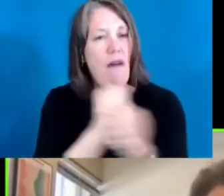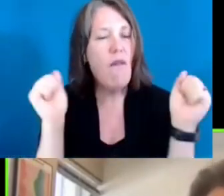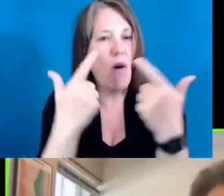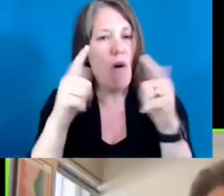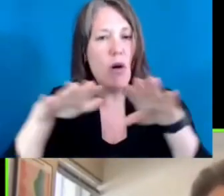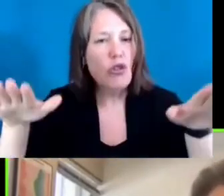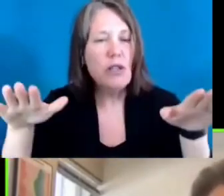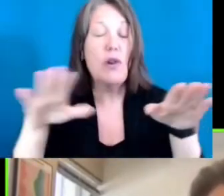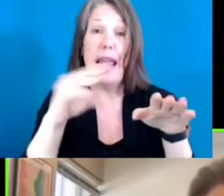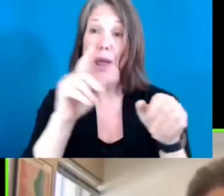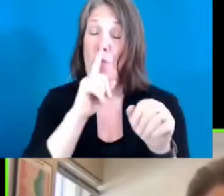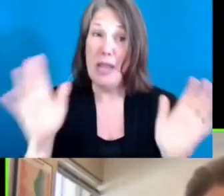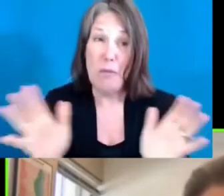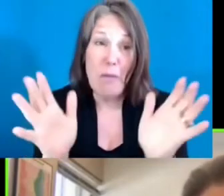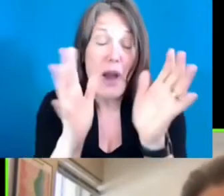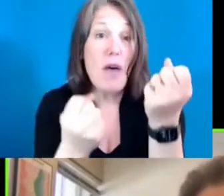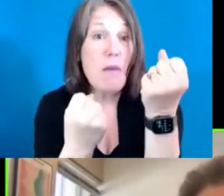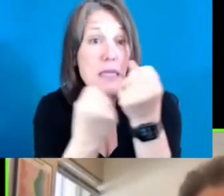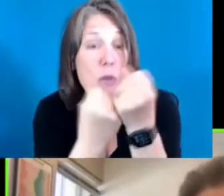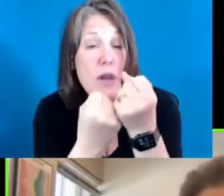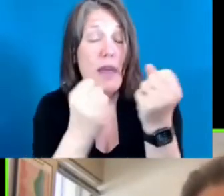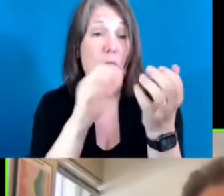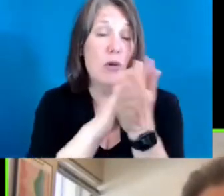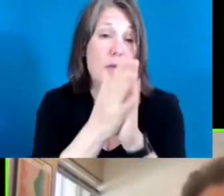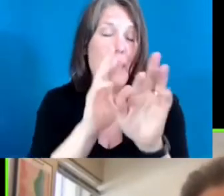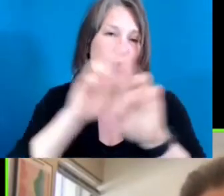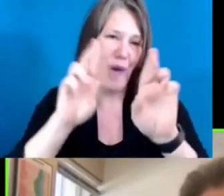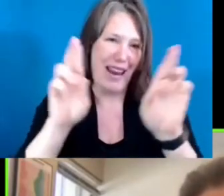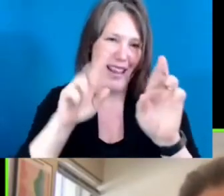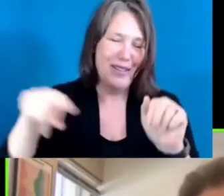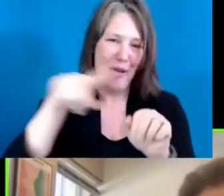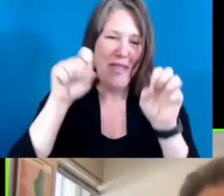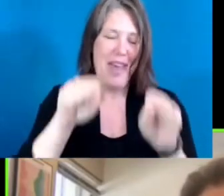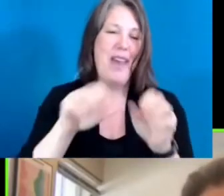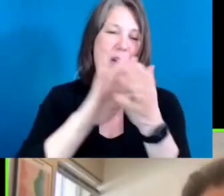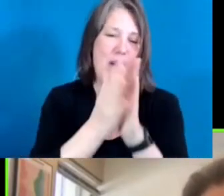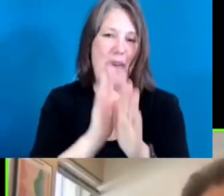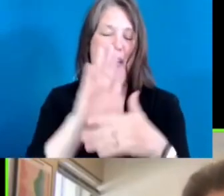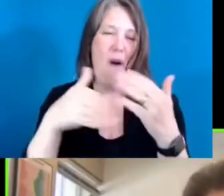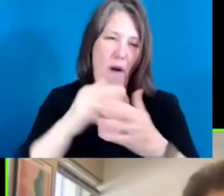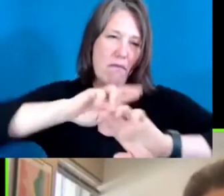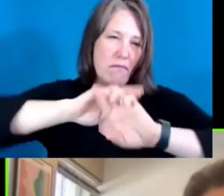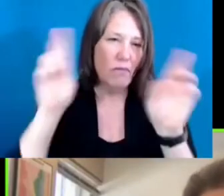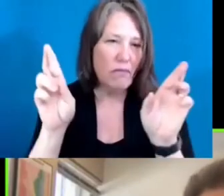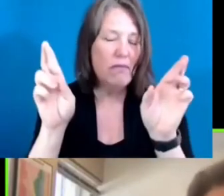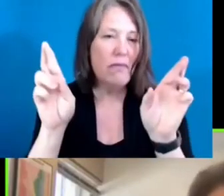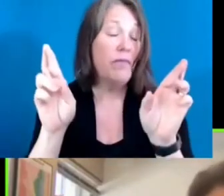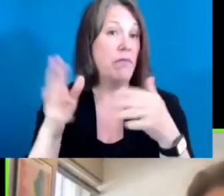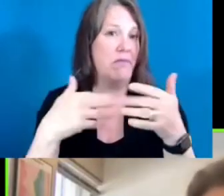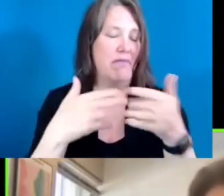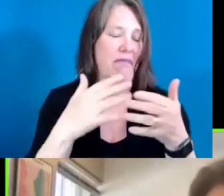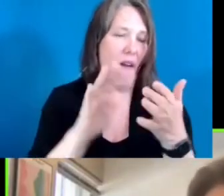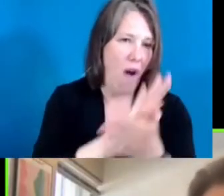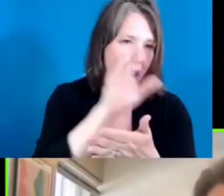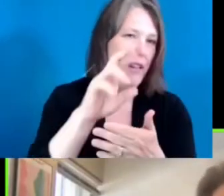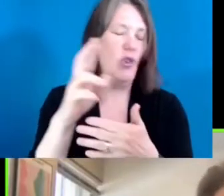prepare them and support them to be ready so that they could be all set to go, whether it was college or